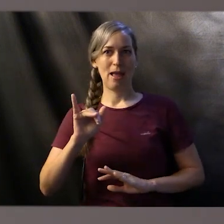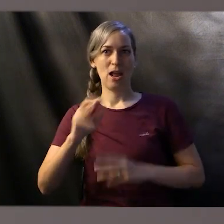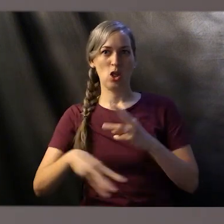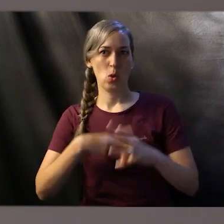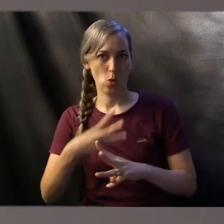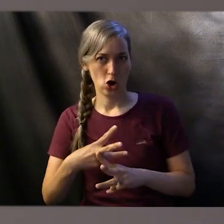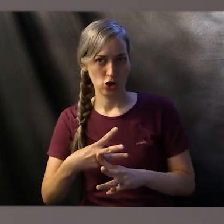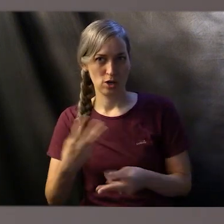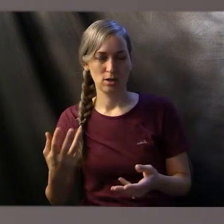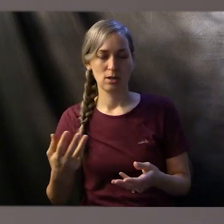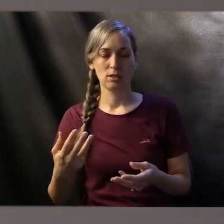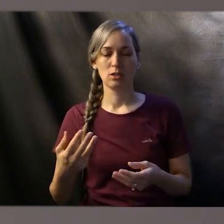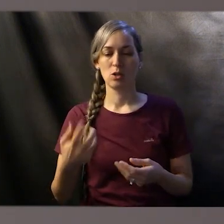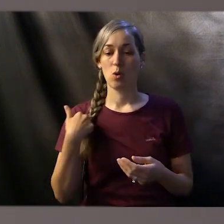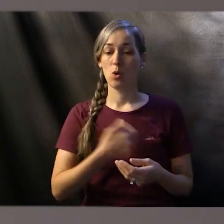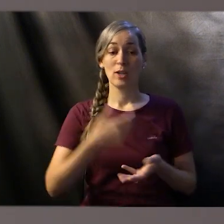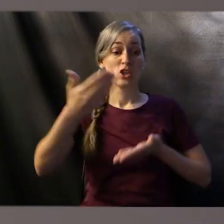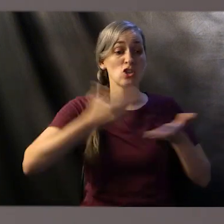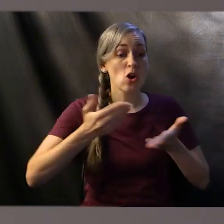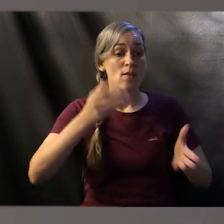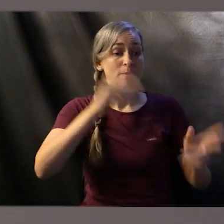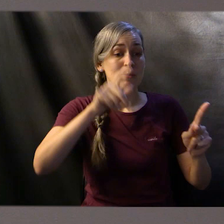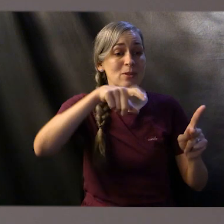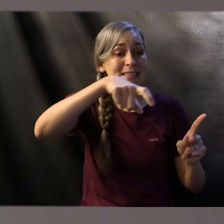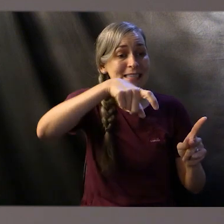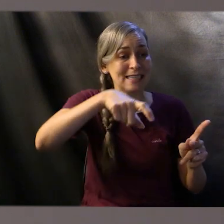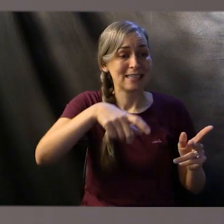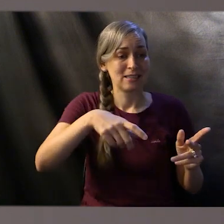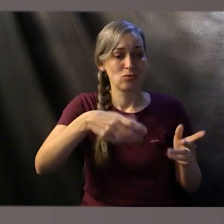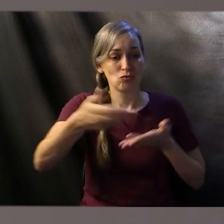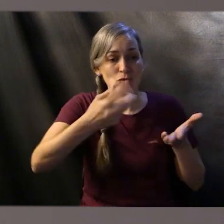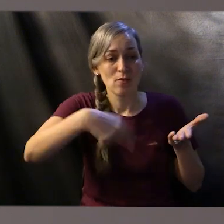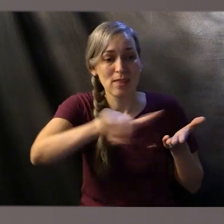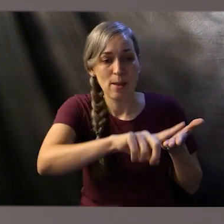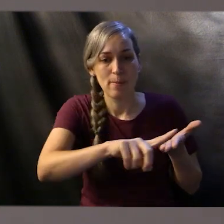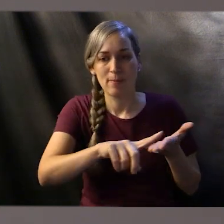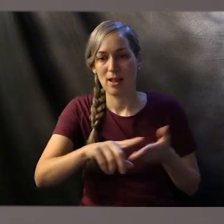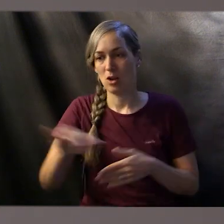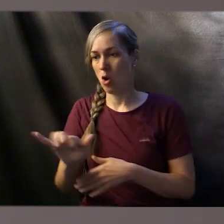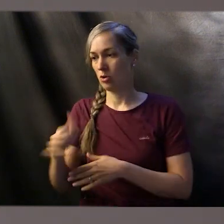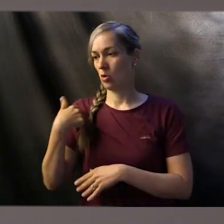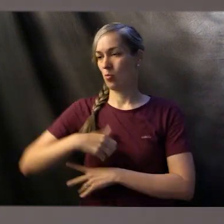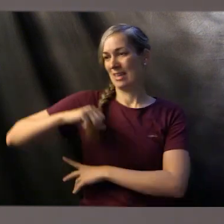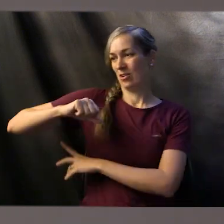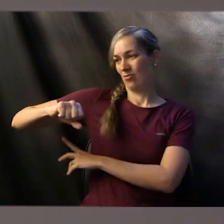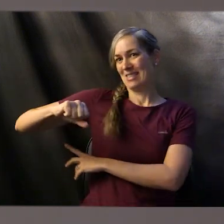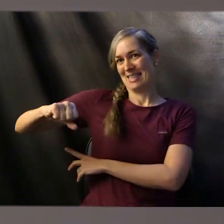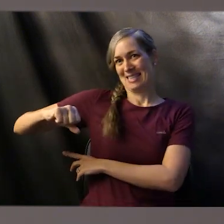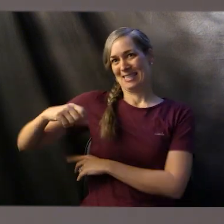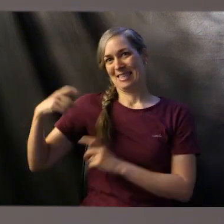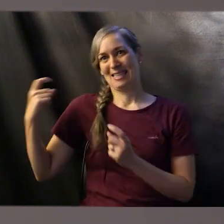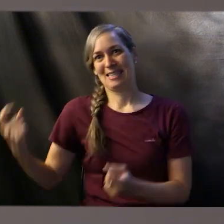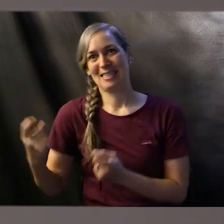that there is service to those in need and abstinence from sin. And the word that he uses for religion